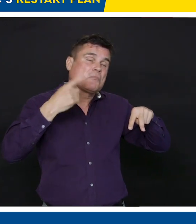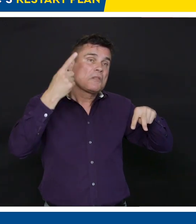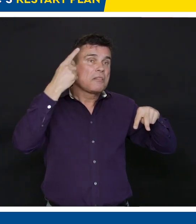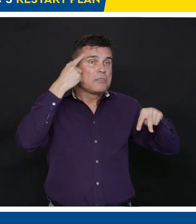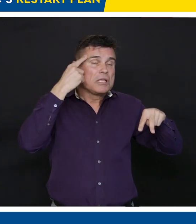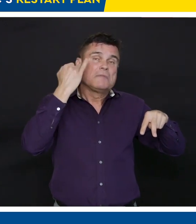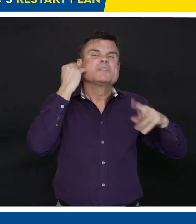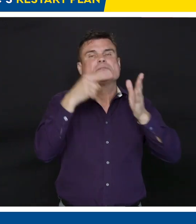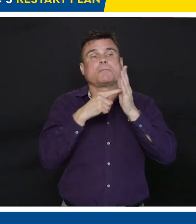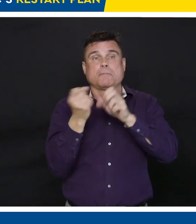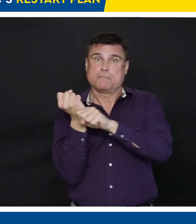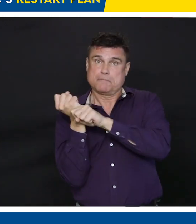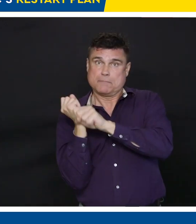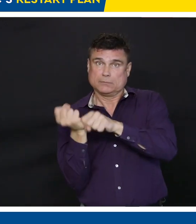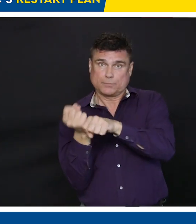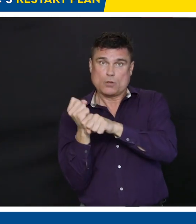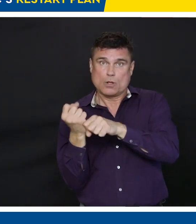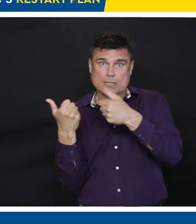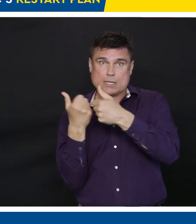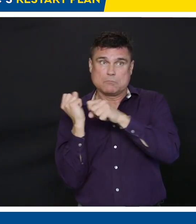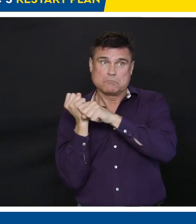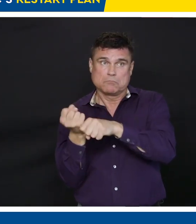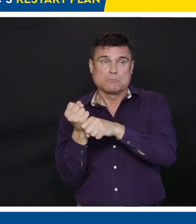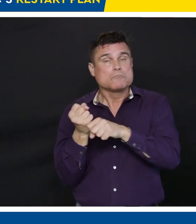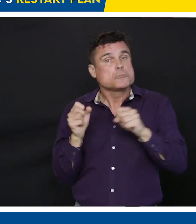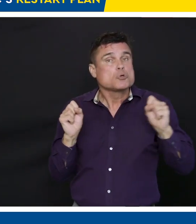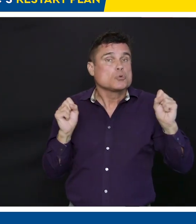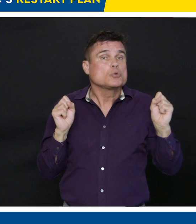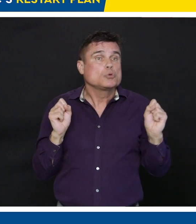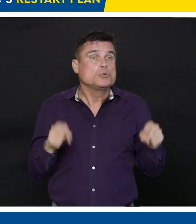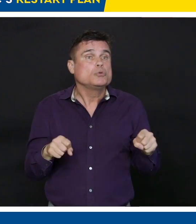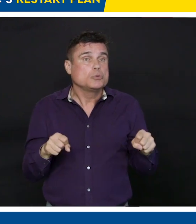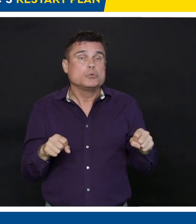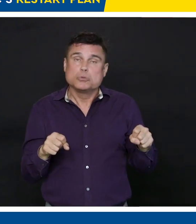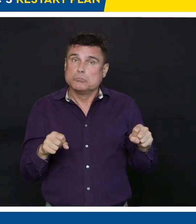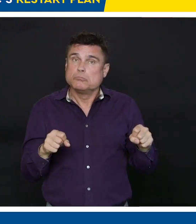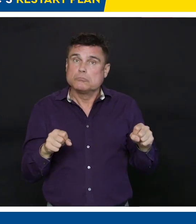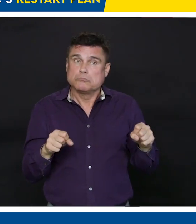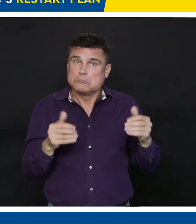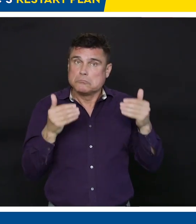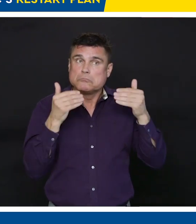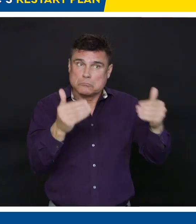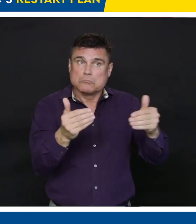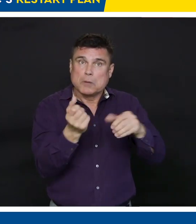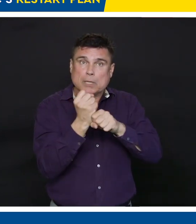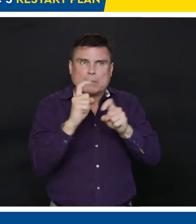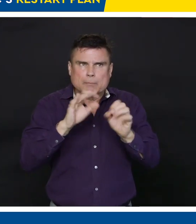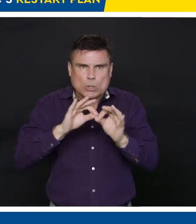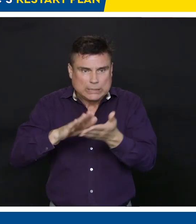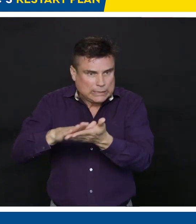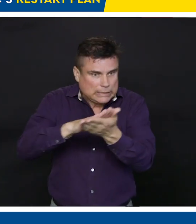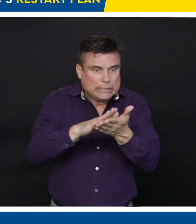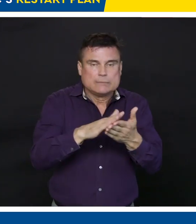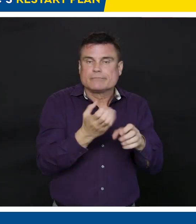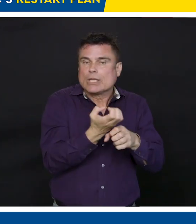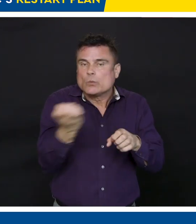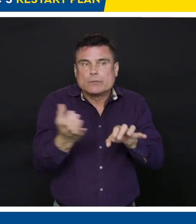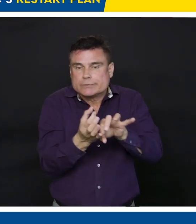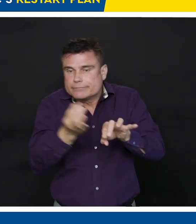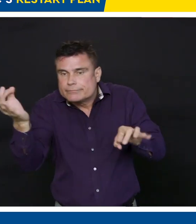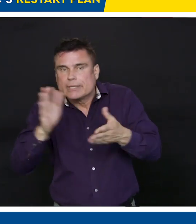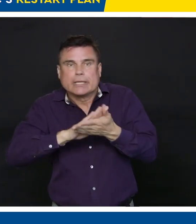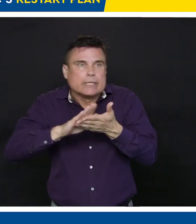try our best to keep the bats clean. I think that we'll see what local community organizations come up with and, again,